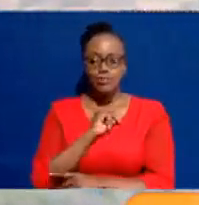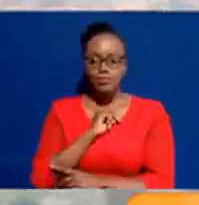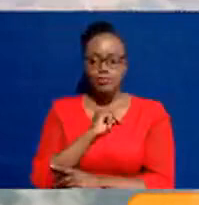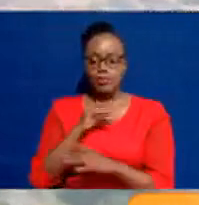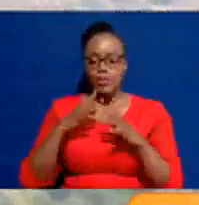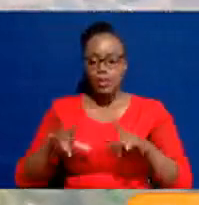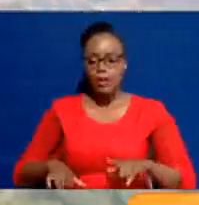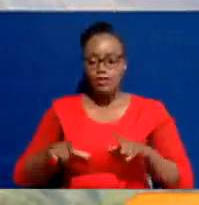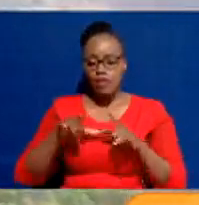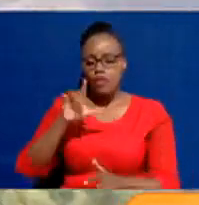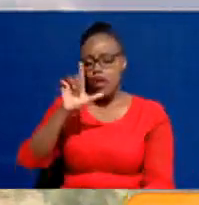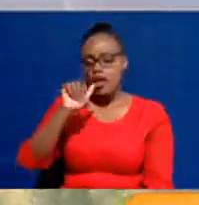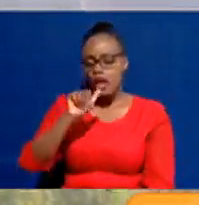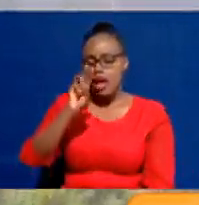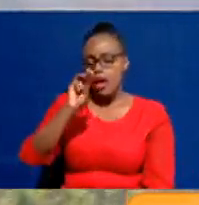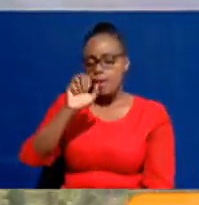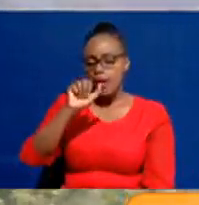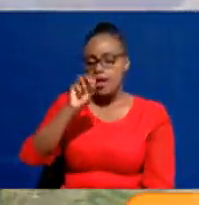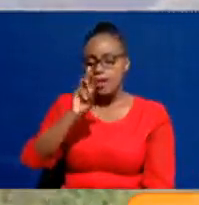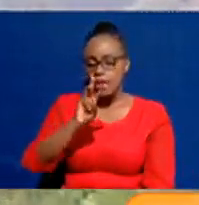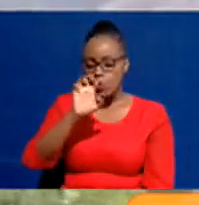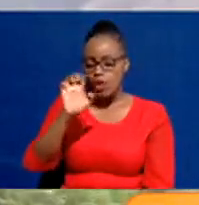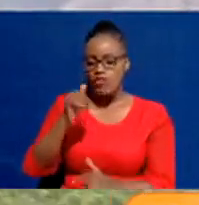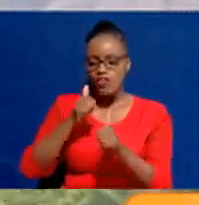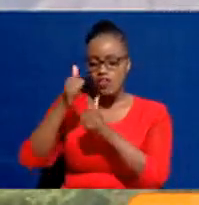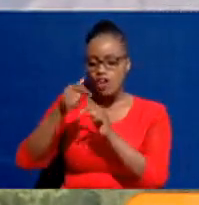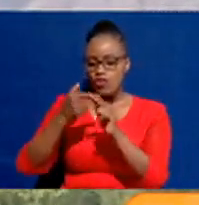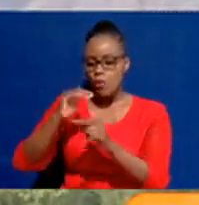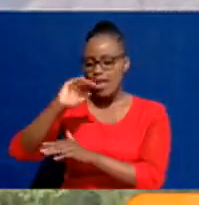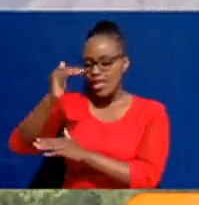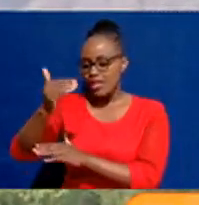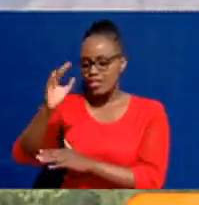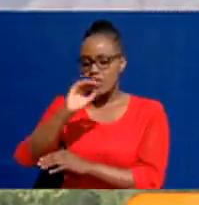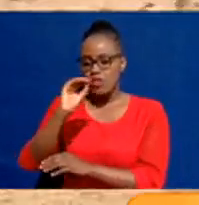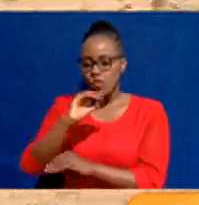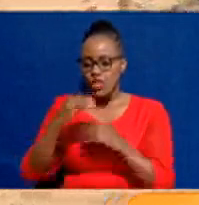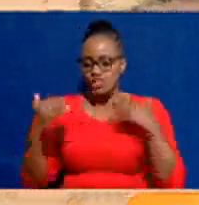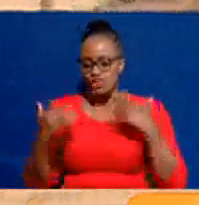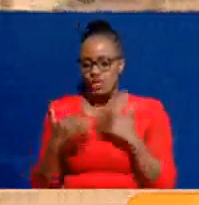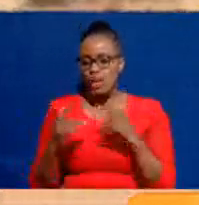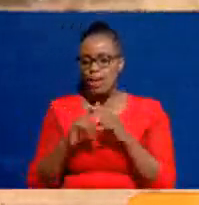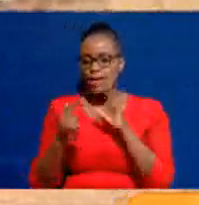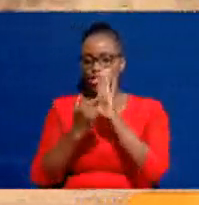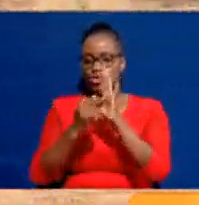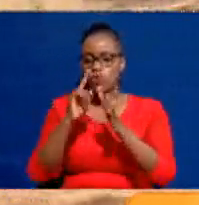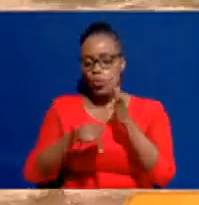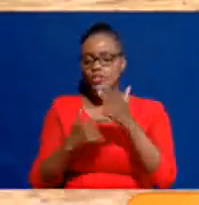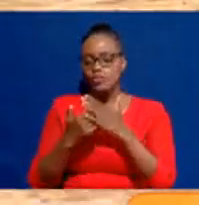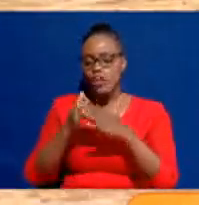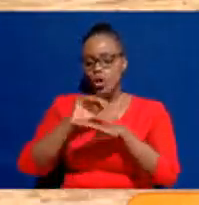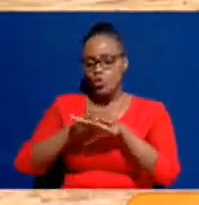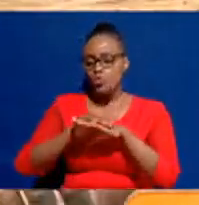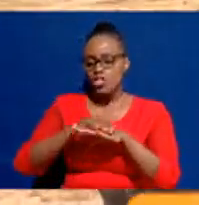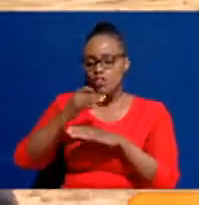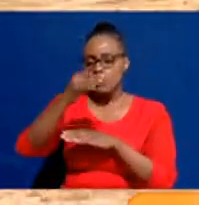Residents of Lamaiwe not far from the hills saying the sounds, though scary, are an indication of good days ahead.